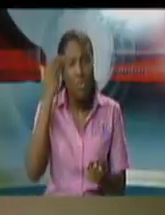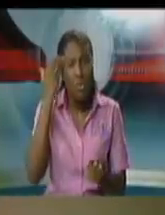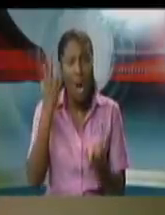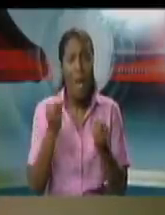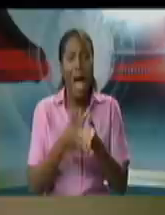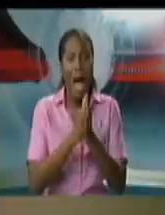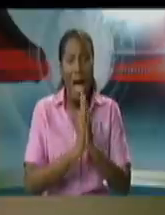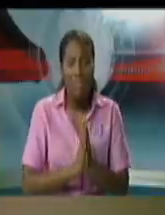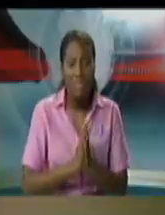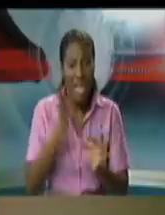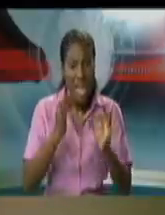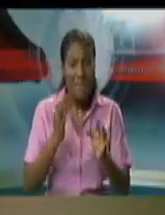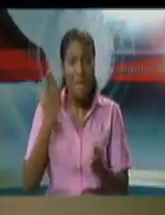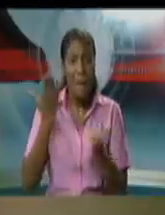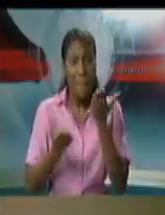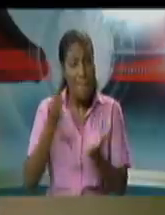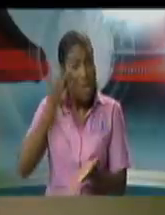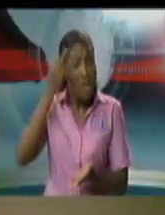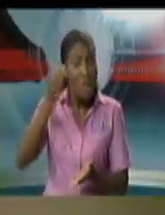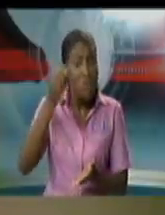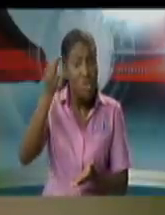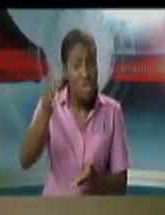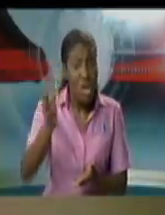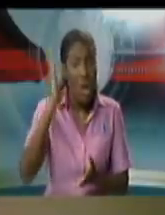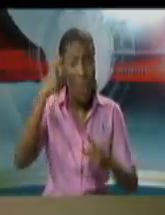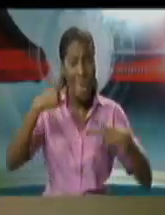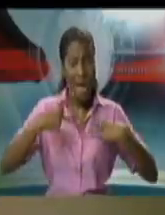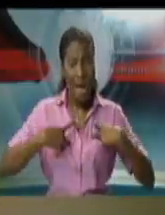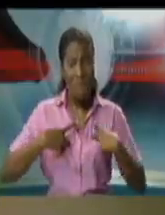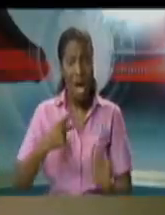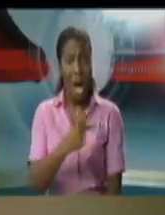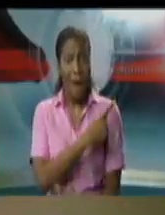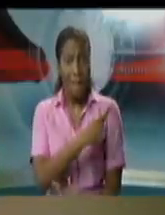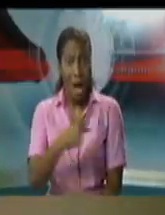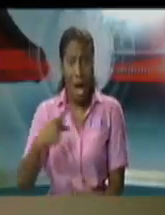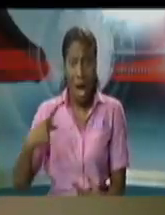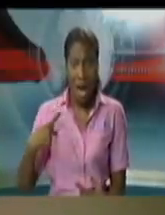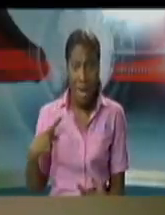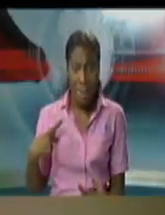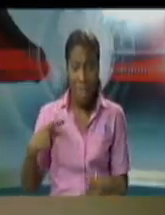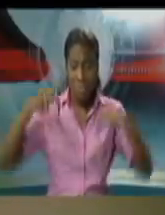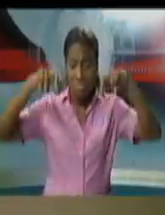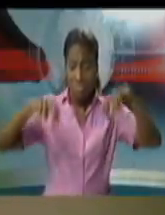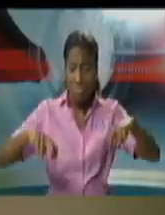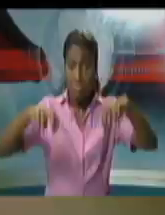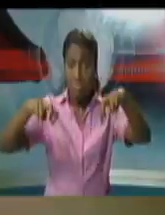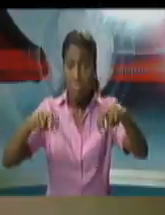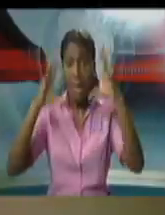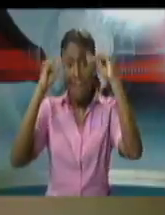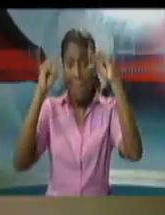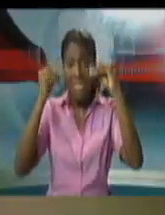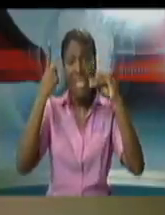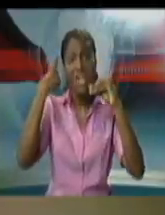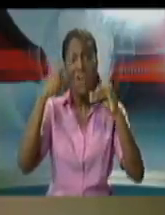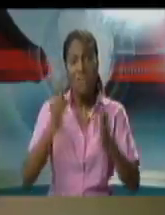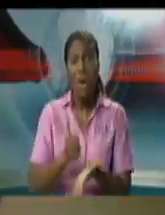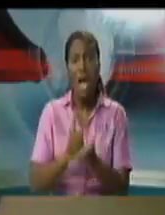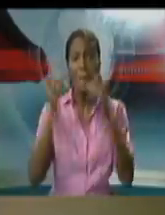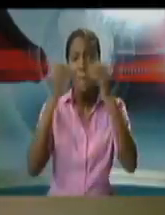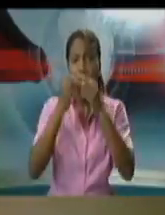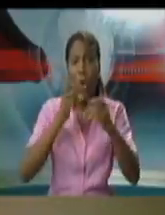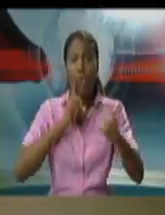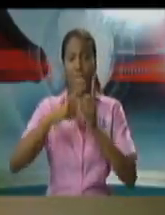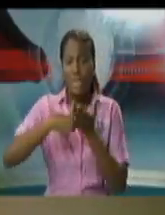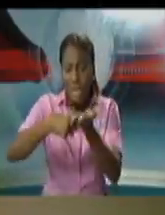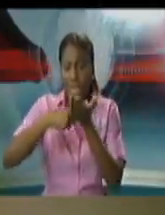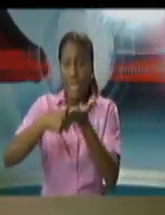there might be uh any thoughts to have a parliamentary sitting you know um to to deal with these issues and for the minister of health